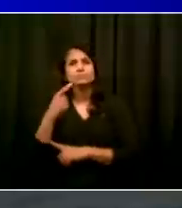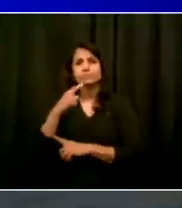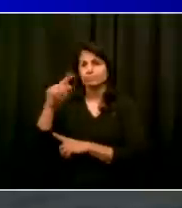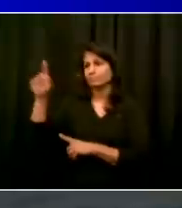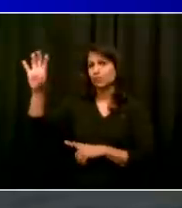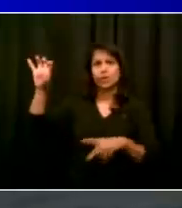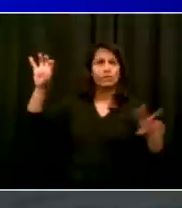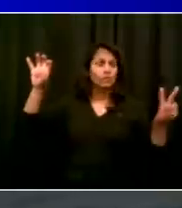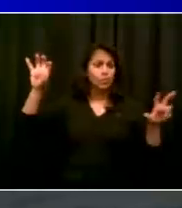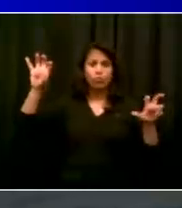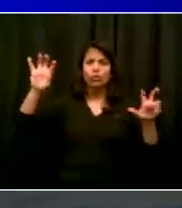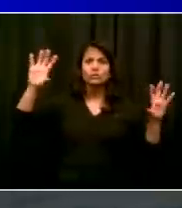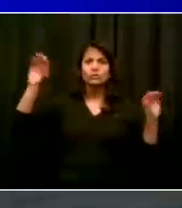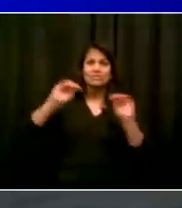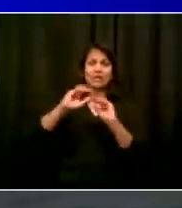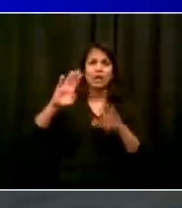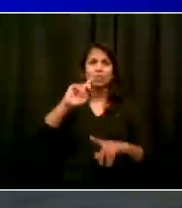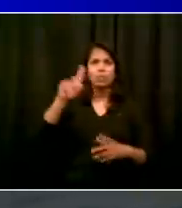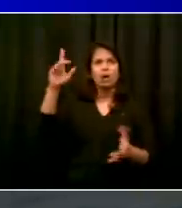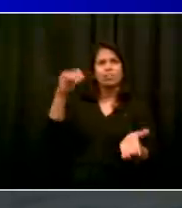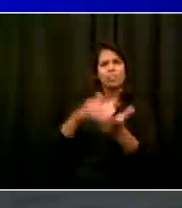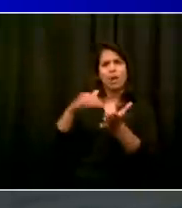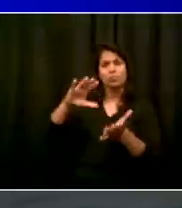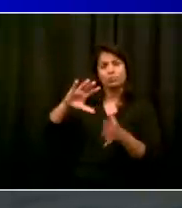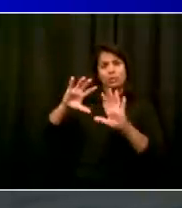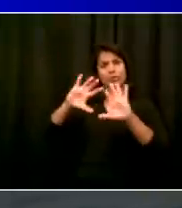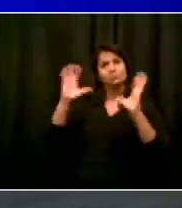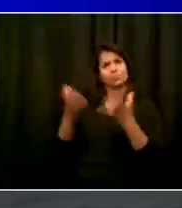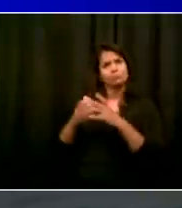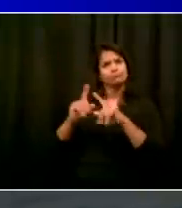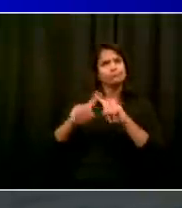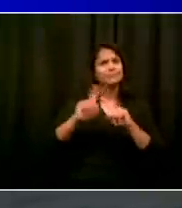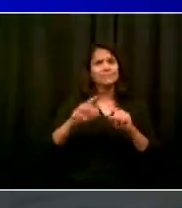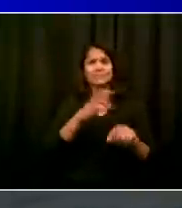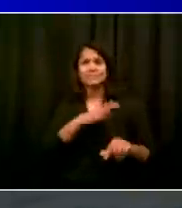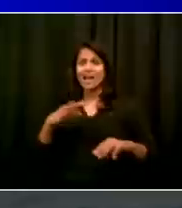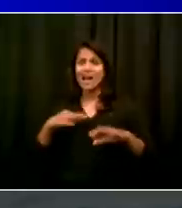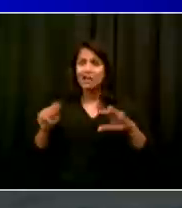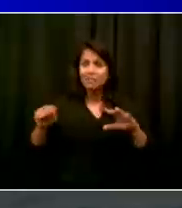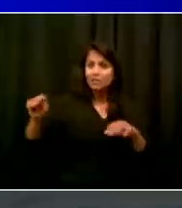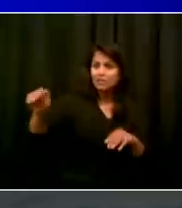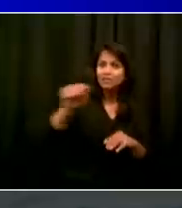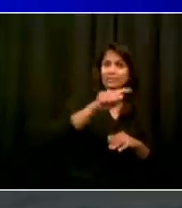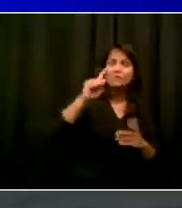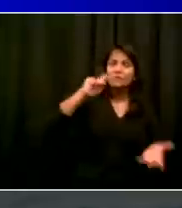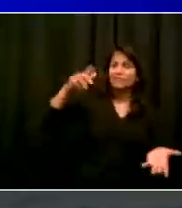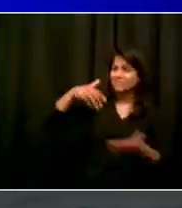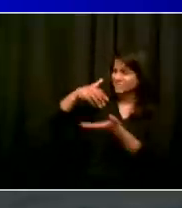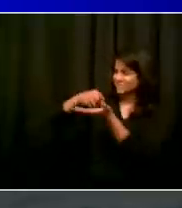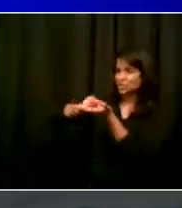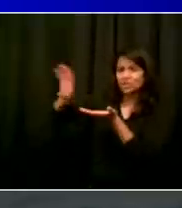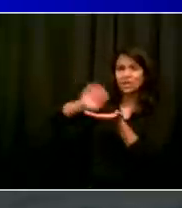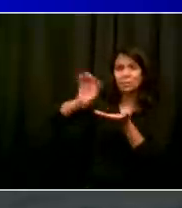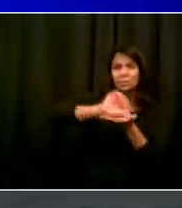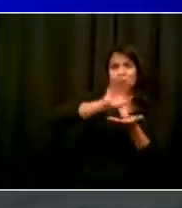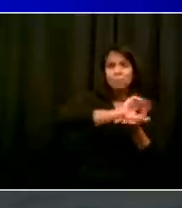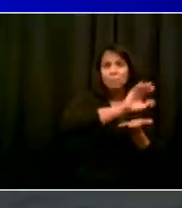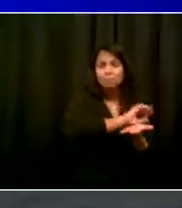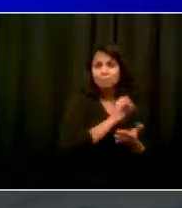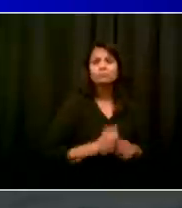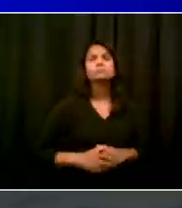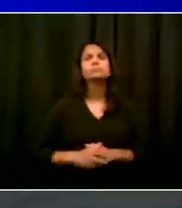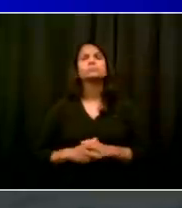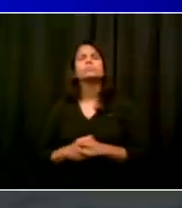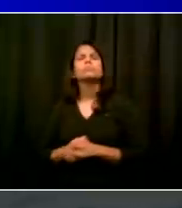of masks, information, and, when necessary, compliance work. Yesterday, a team distributed successfully thousands and thousands